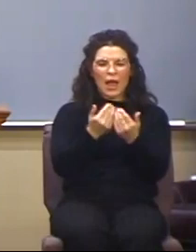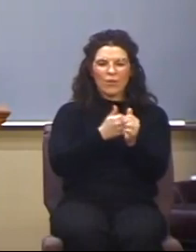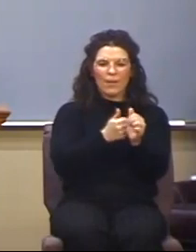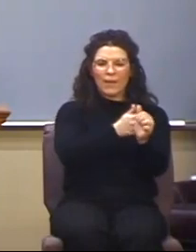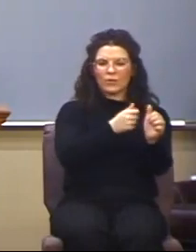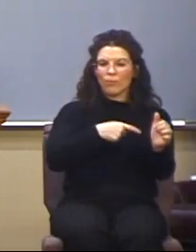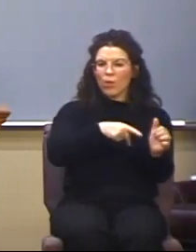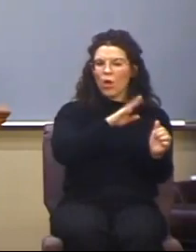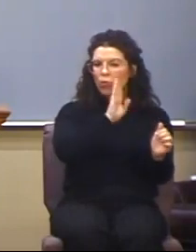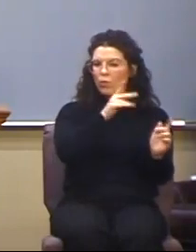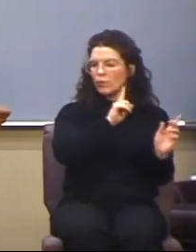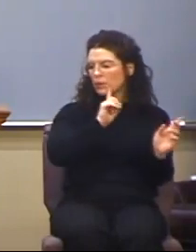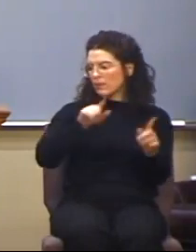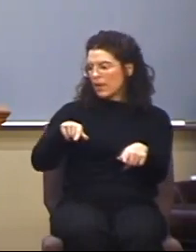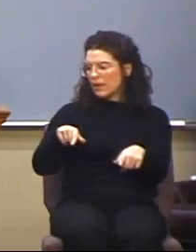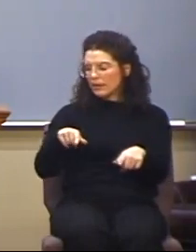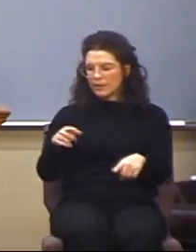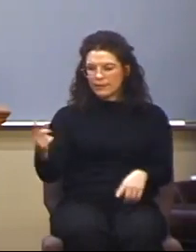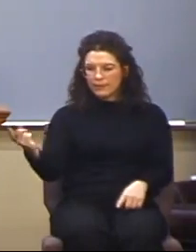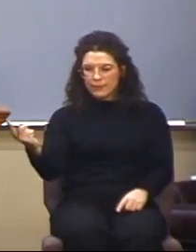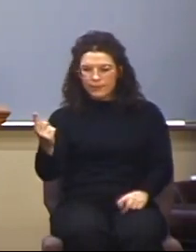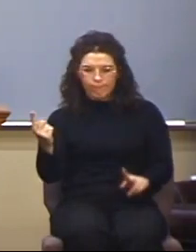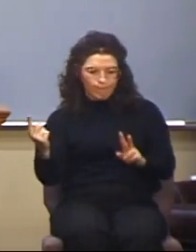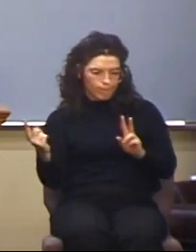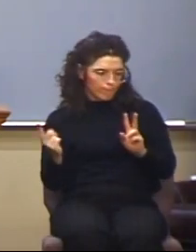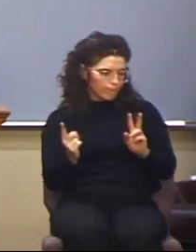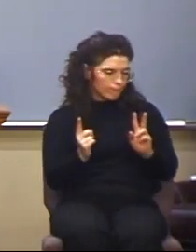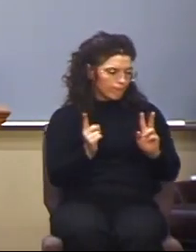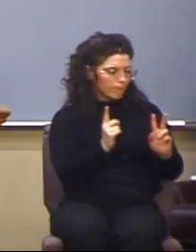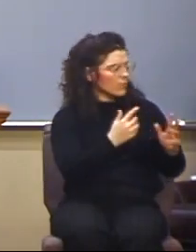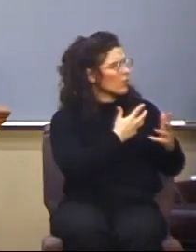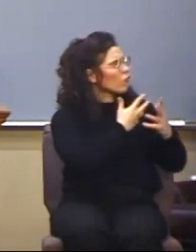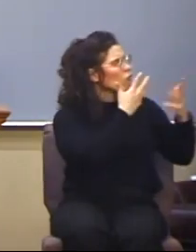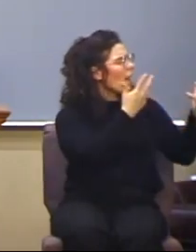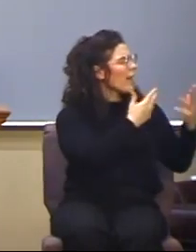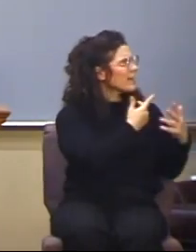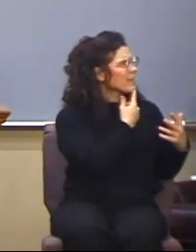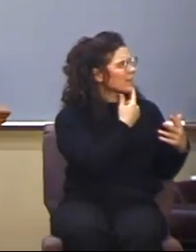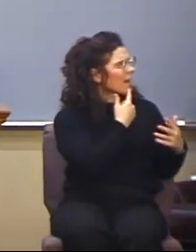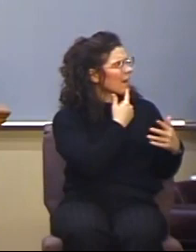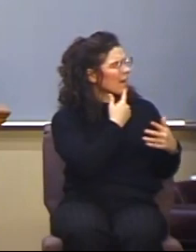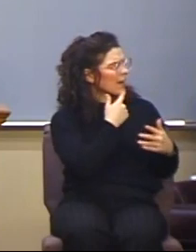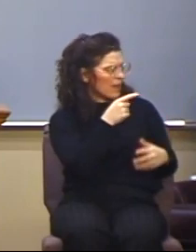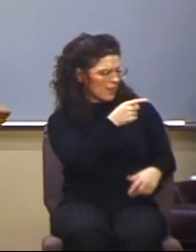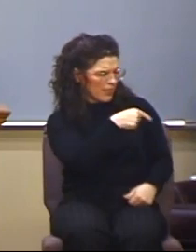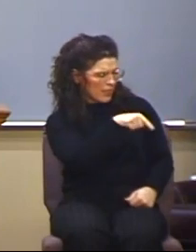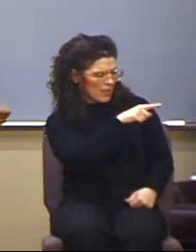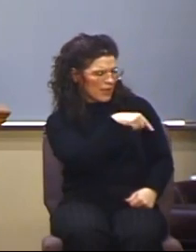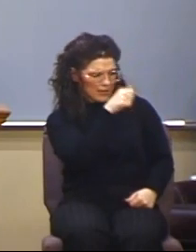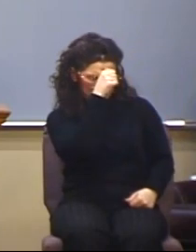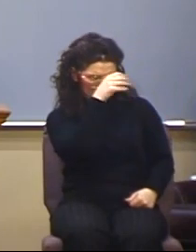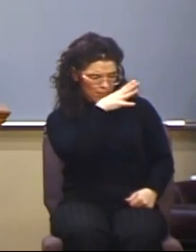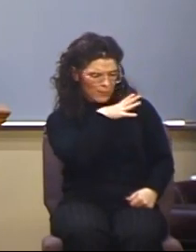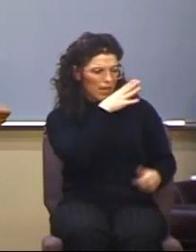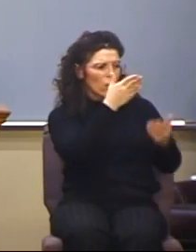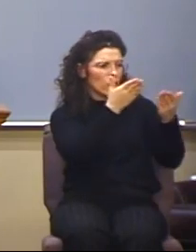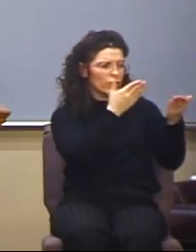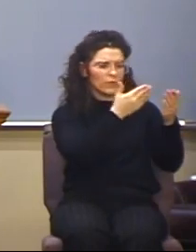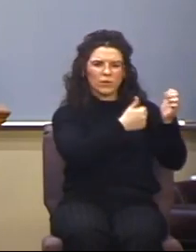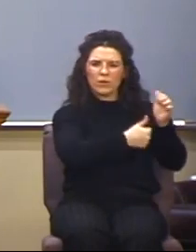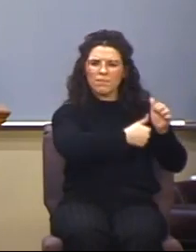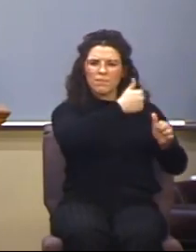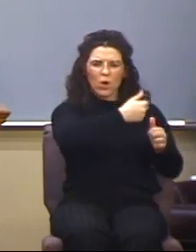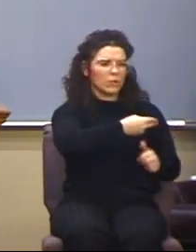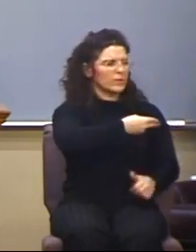17. The same followed Paul and us, and cried, saying, These men are the servants of the Most High